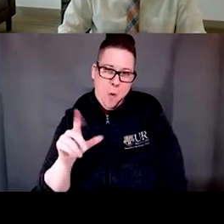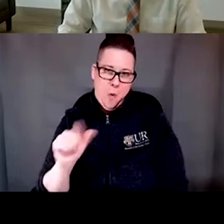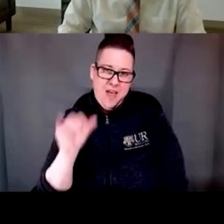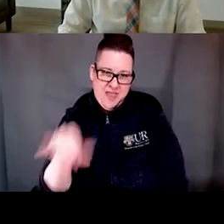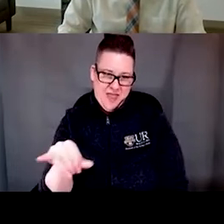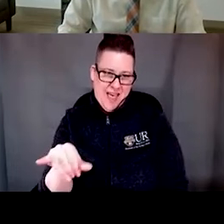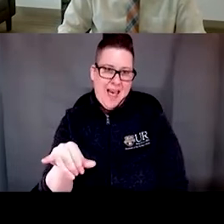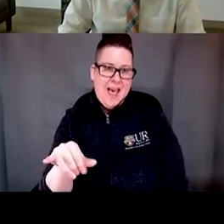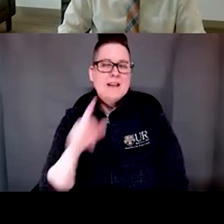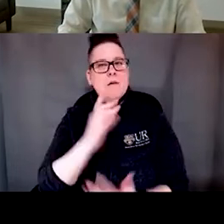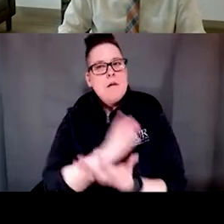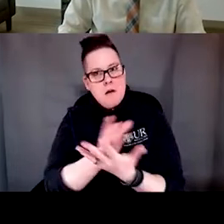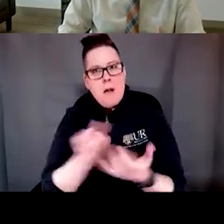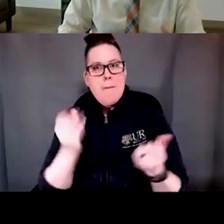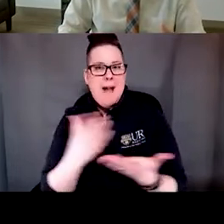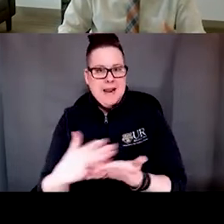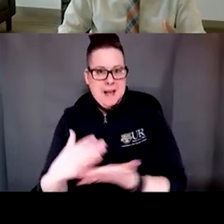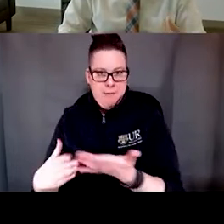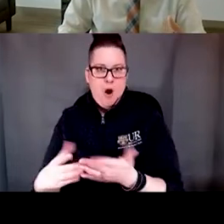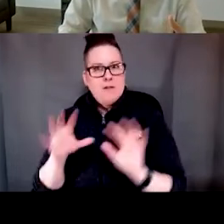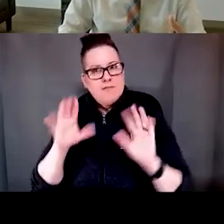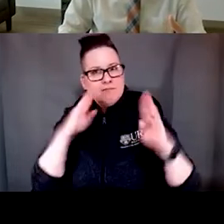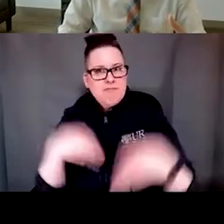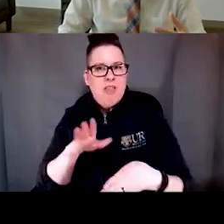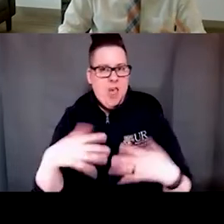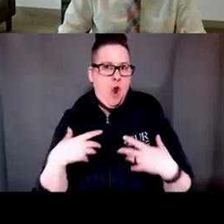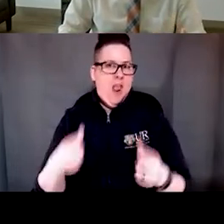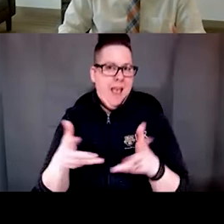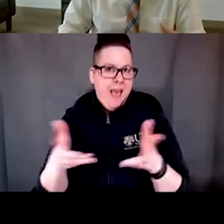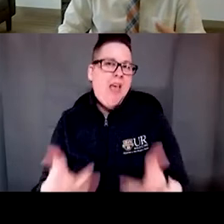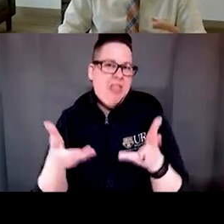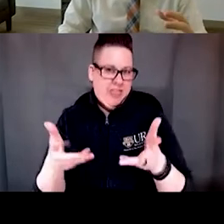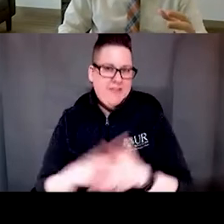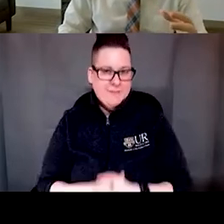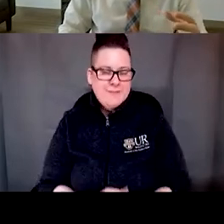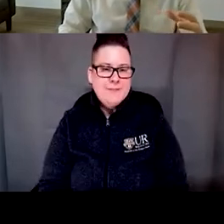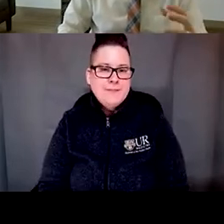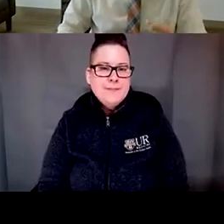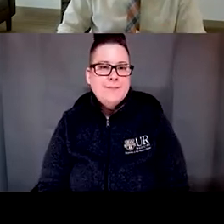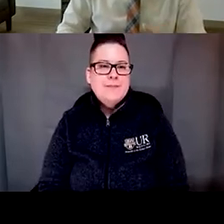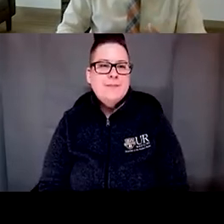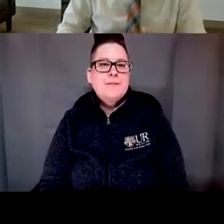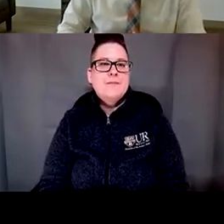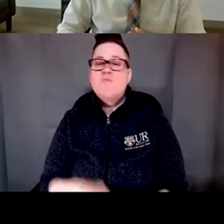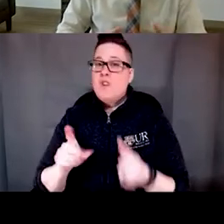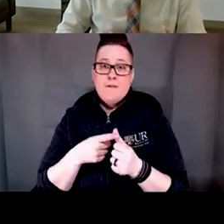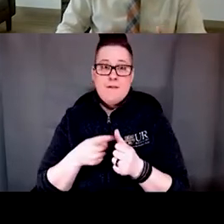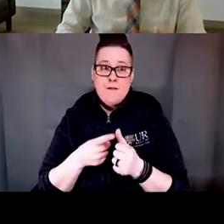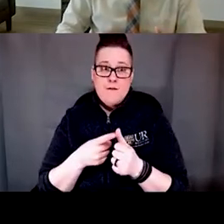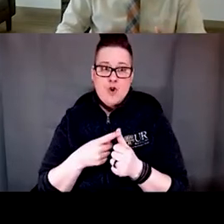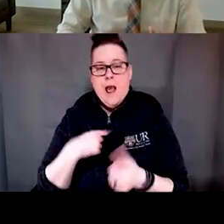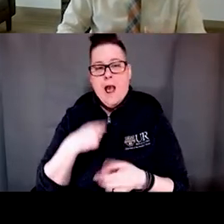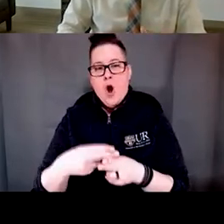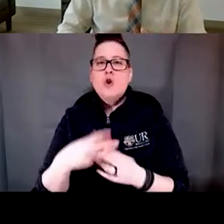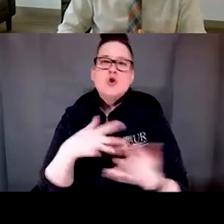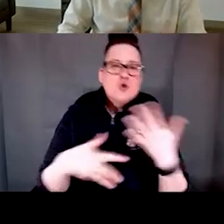multi-component health promotion intervention. And so what we've done is that the first component is what I call a